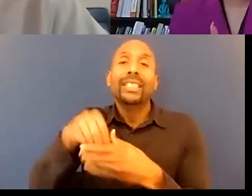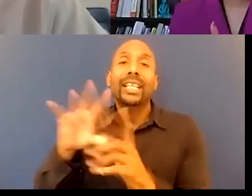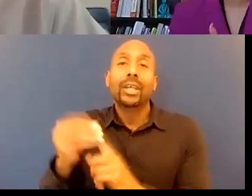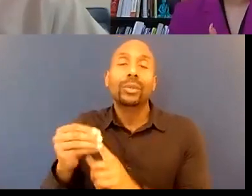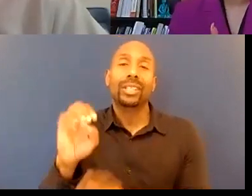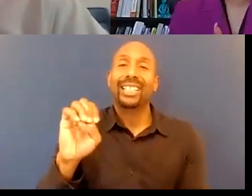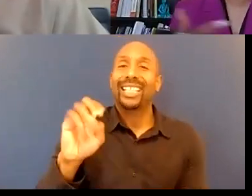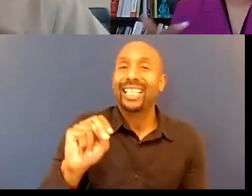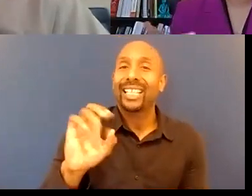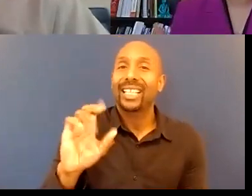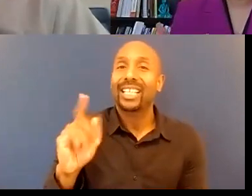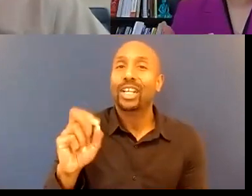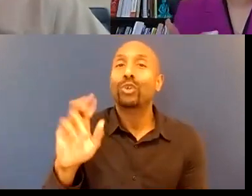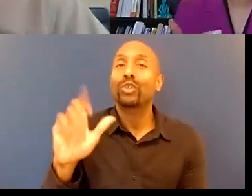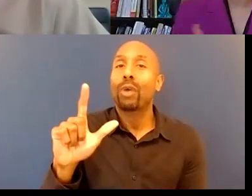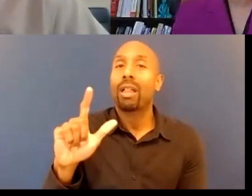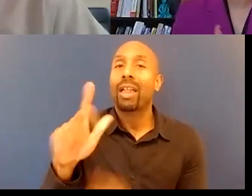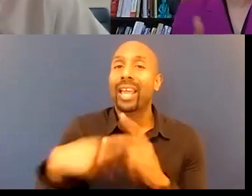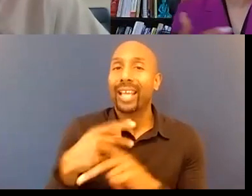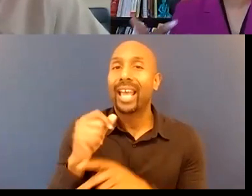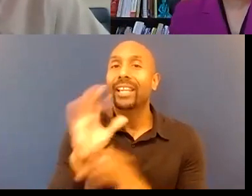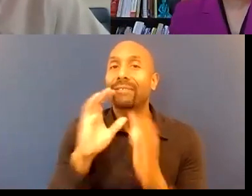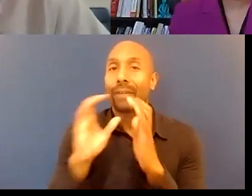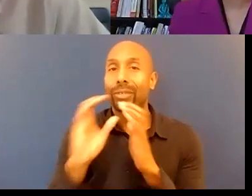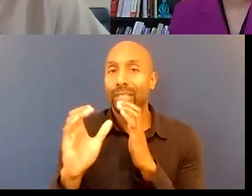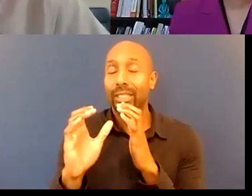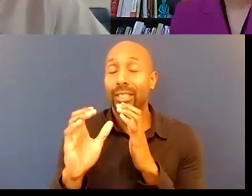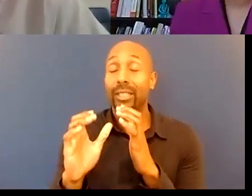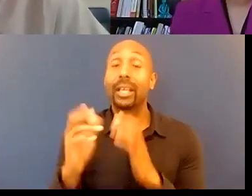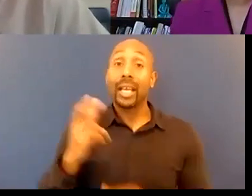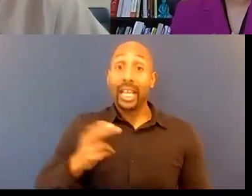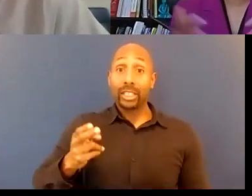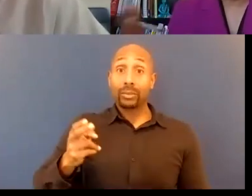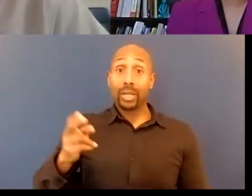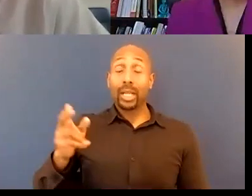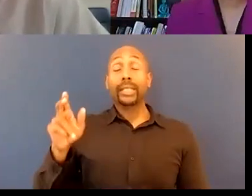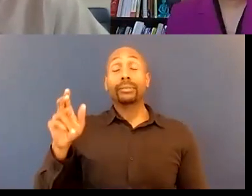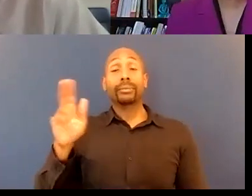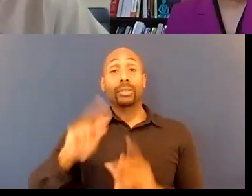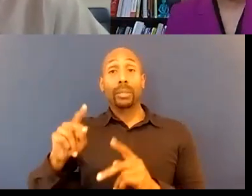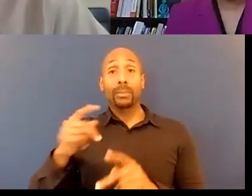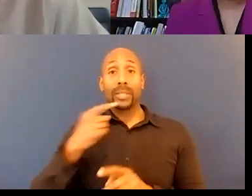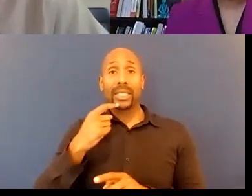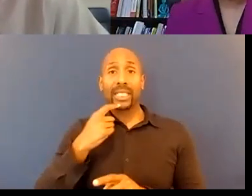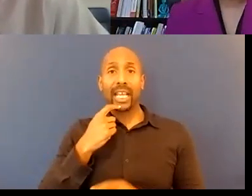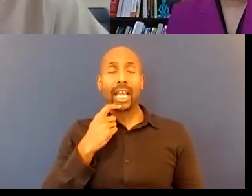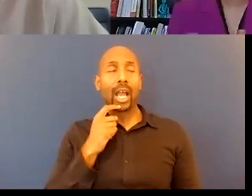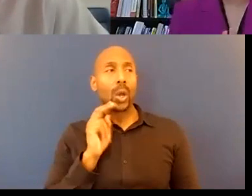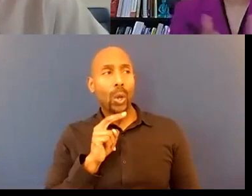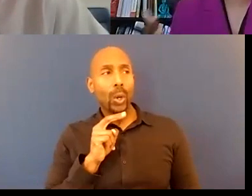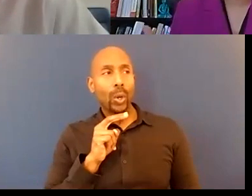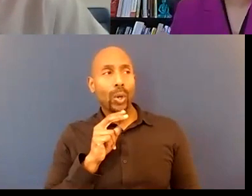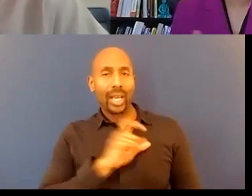talk about historically how people perceive them being viewed by other folks cops are talking about the same thing right